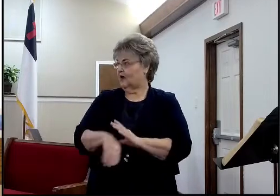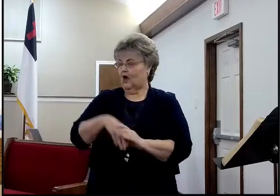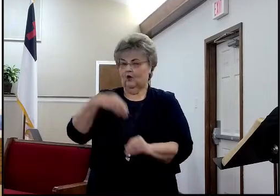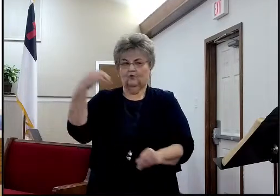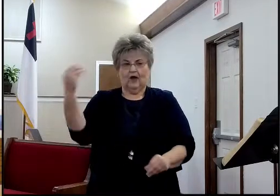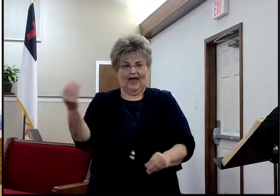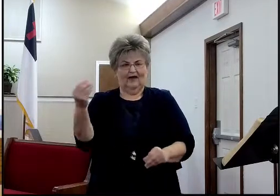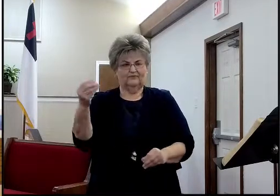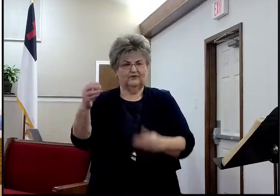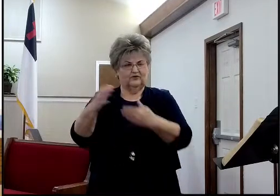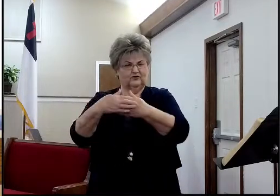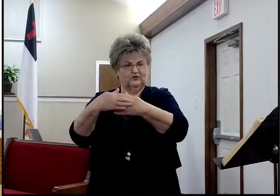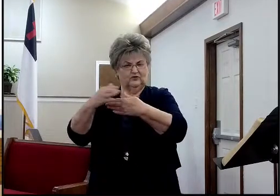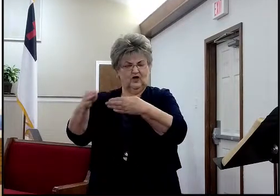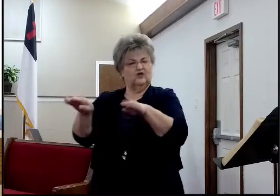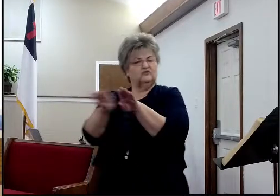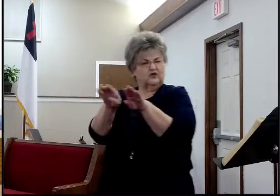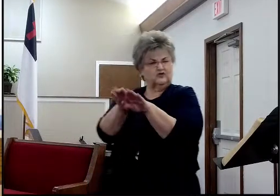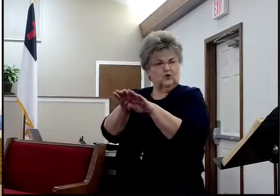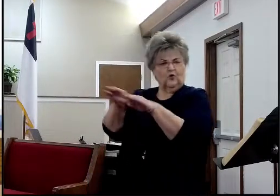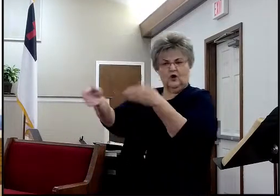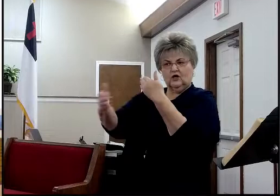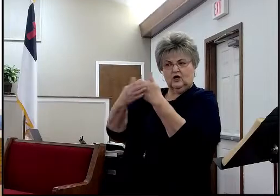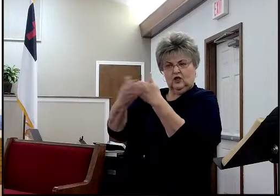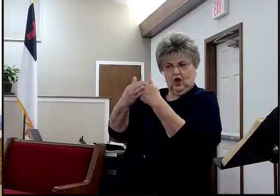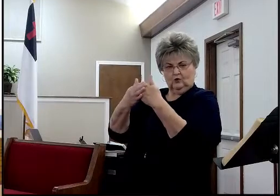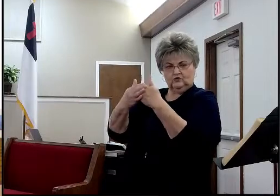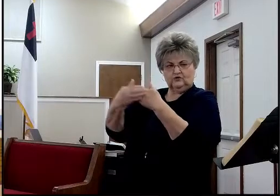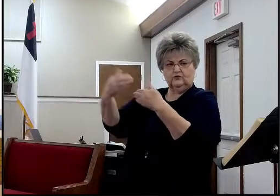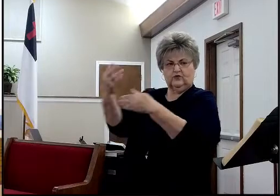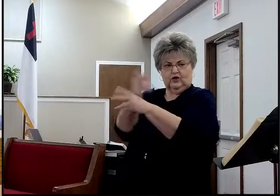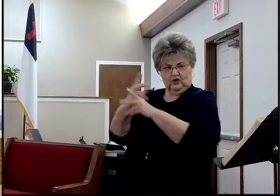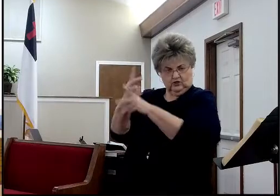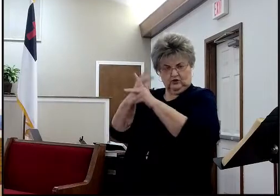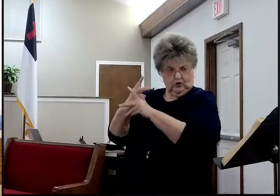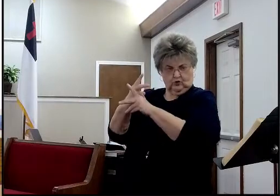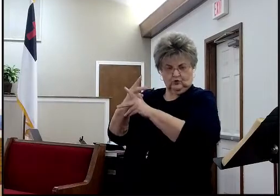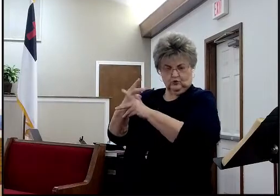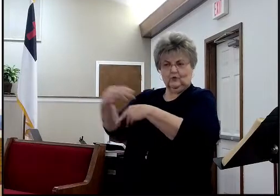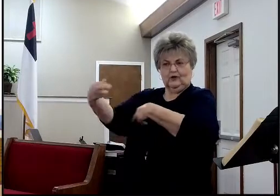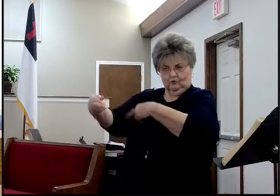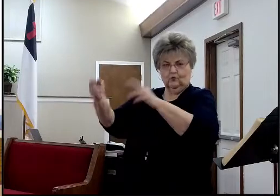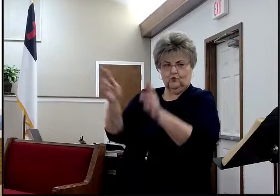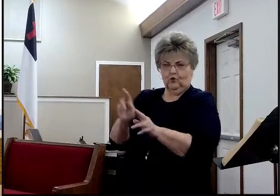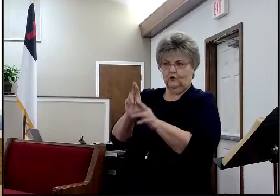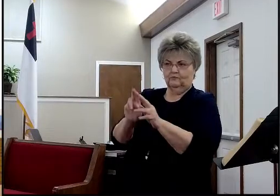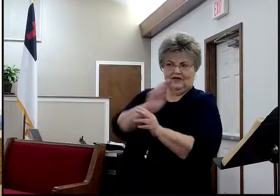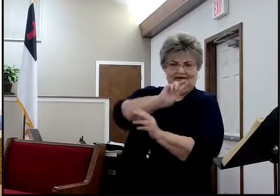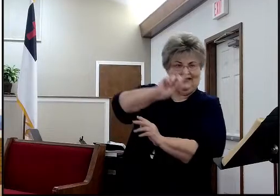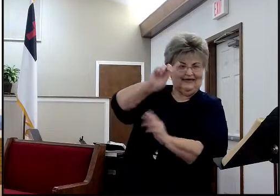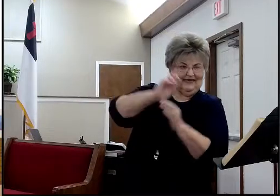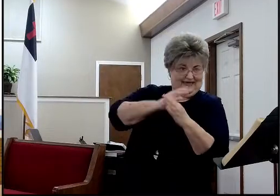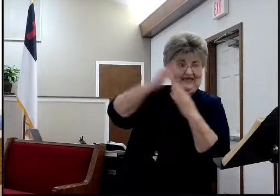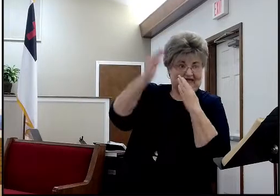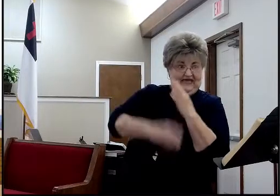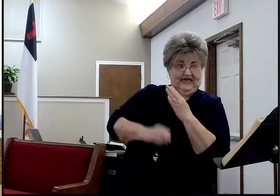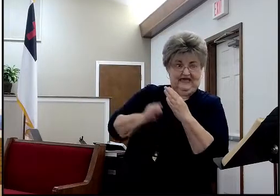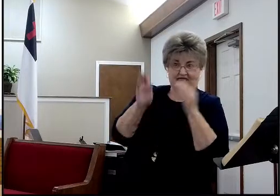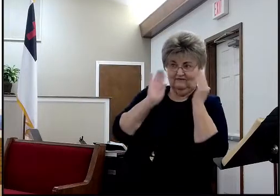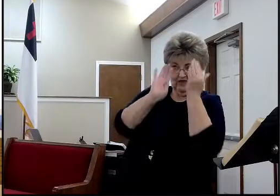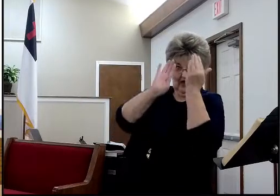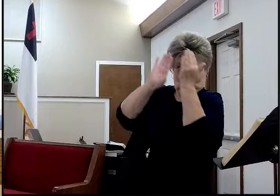nursery hallway door and come back through the double doors. The lead into the fellowship hall. The one that we all use for the front door.